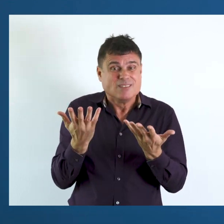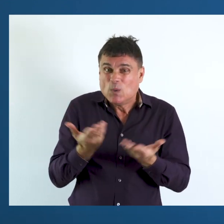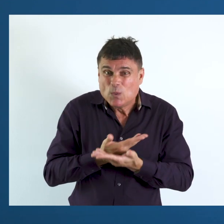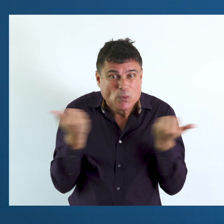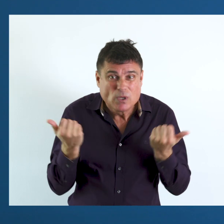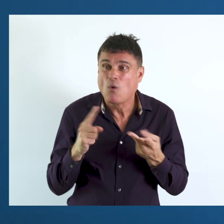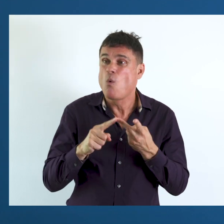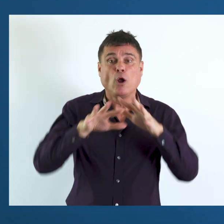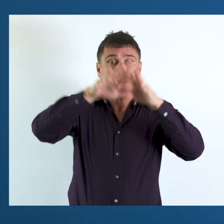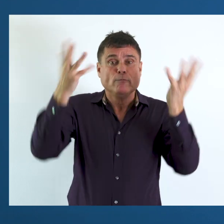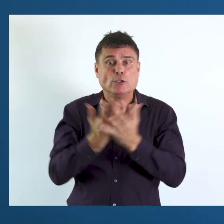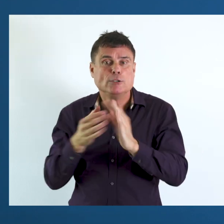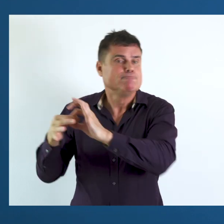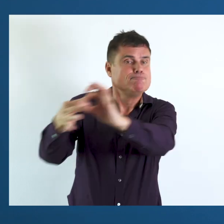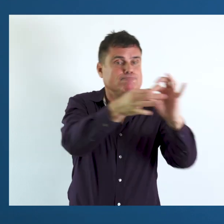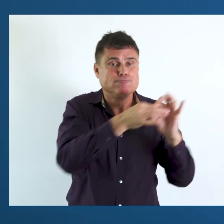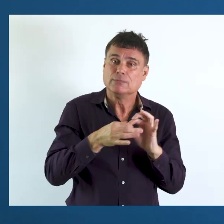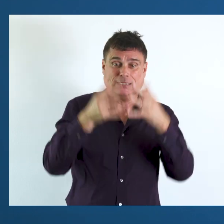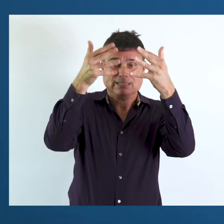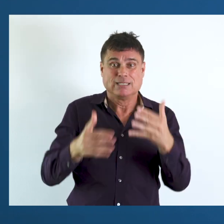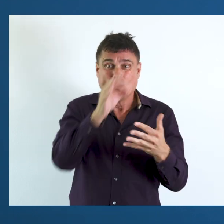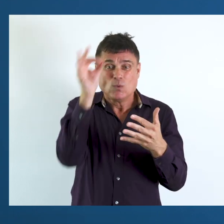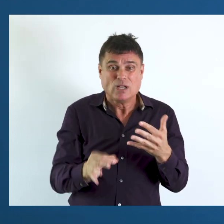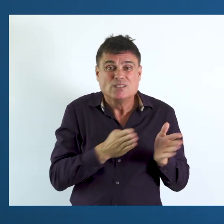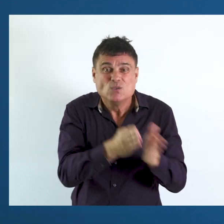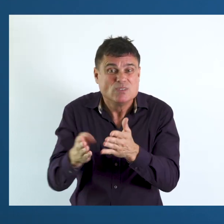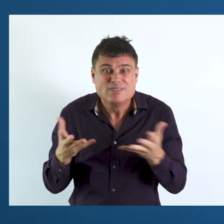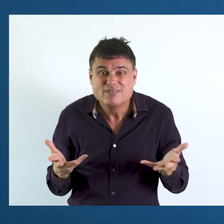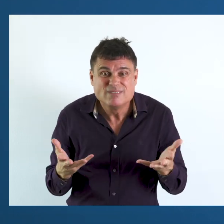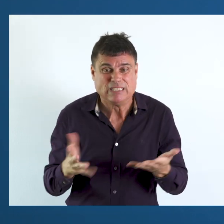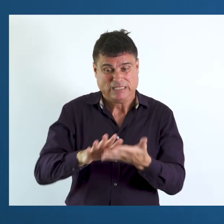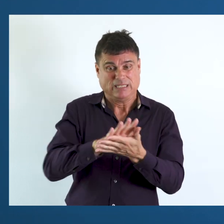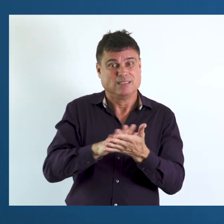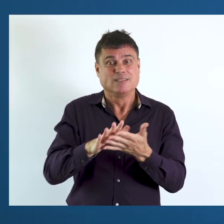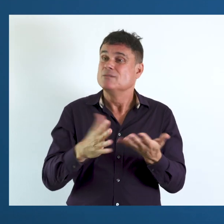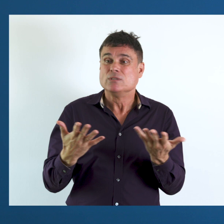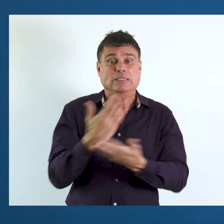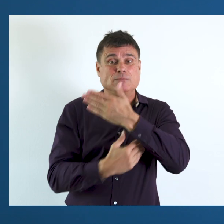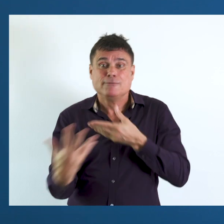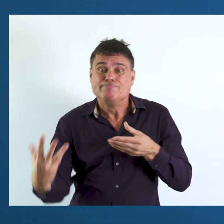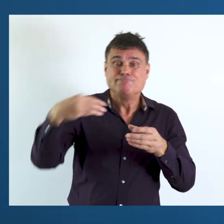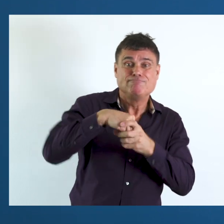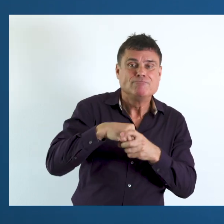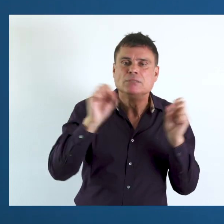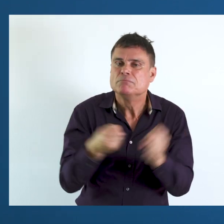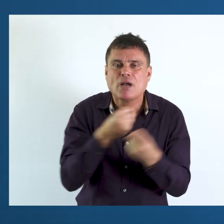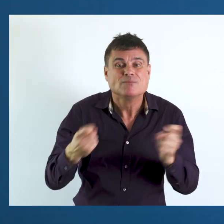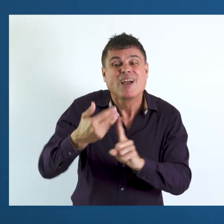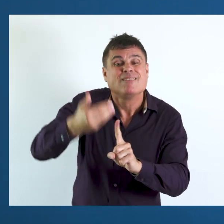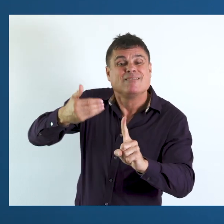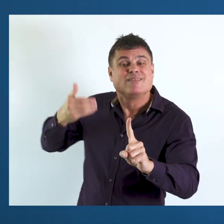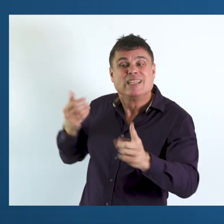Due to the lack of available and universally acceptable data collection tools, disability was not included